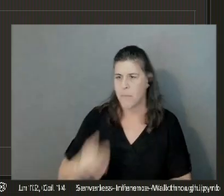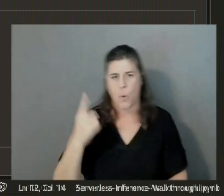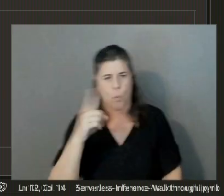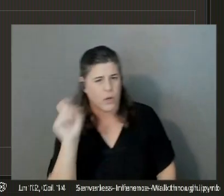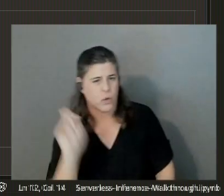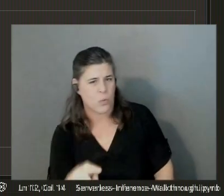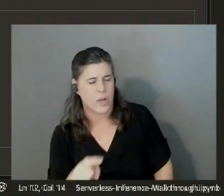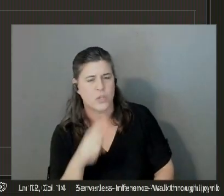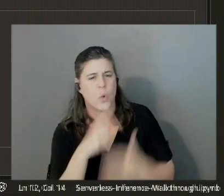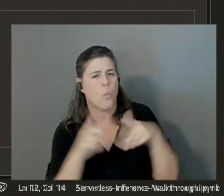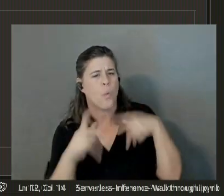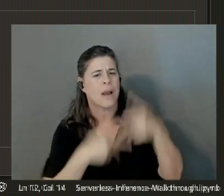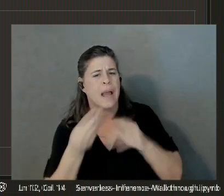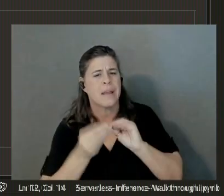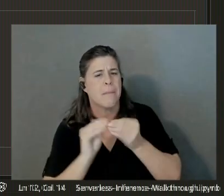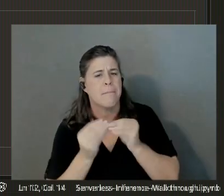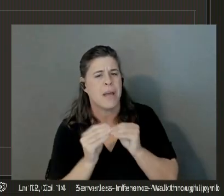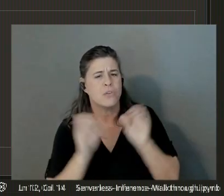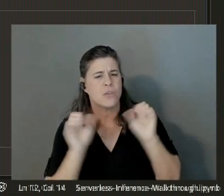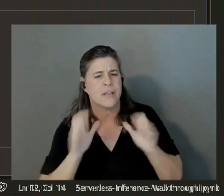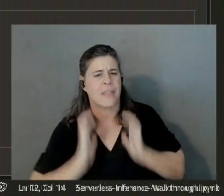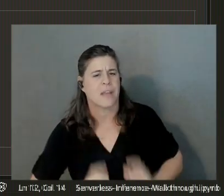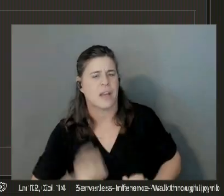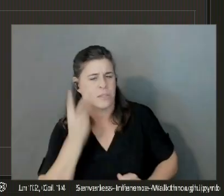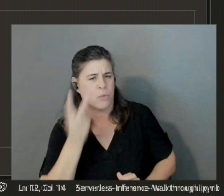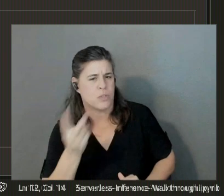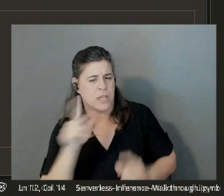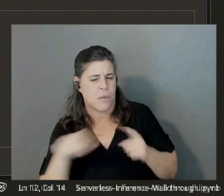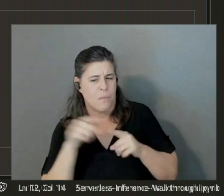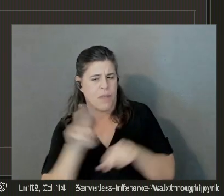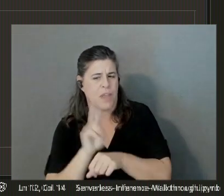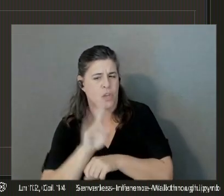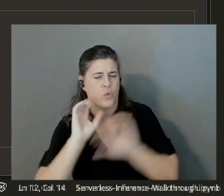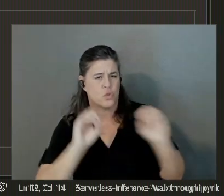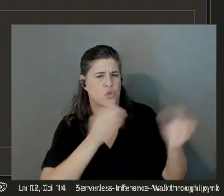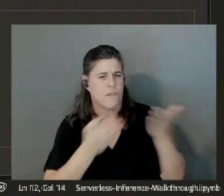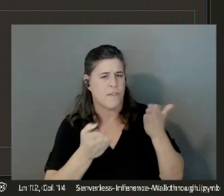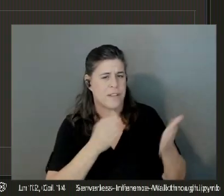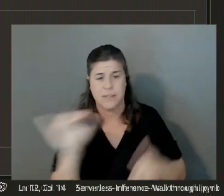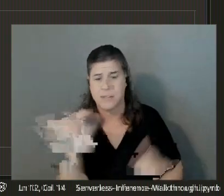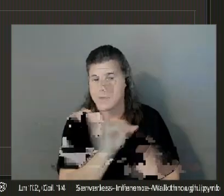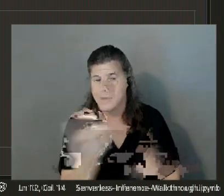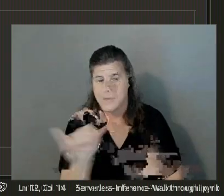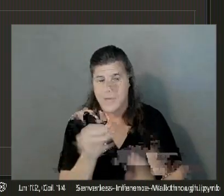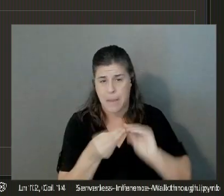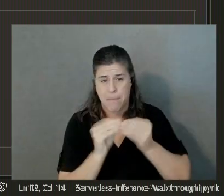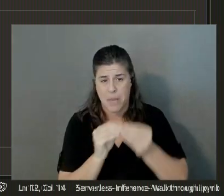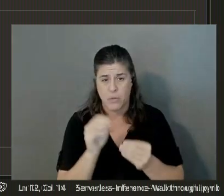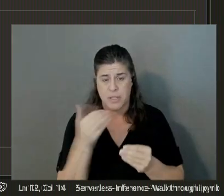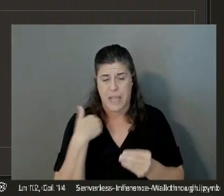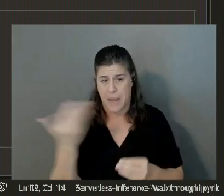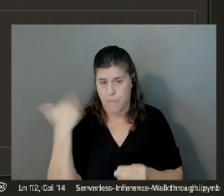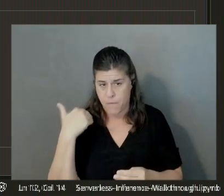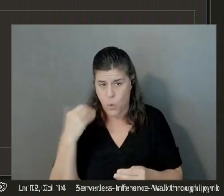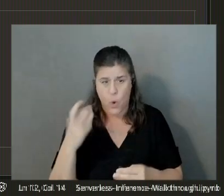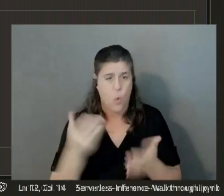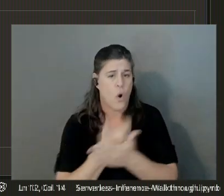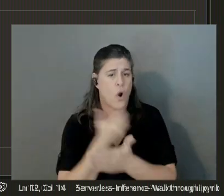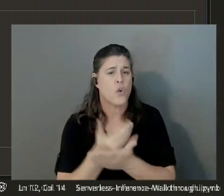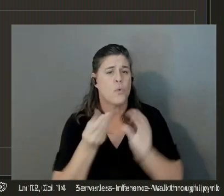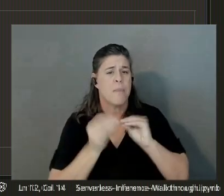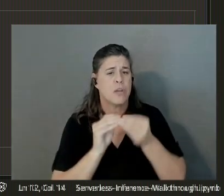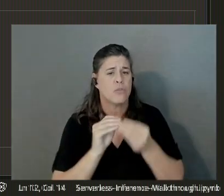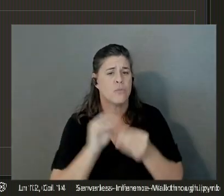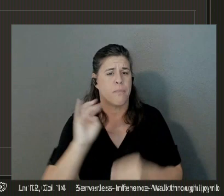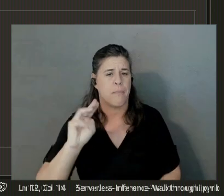metrics can the customer see when they are using serverless? Is it the same metrics that they have before, or are there new metrics on